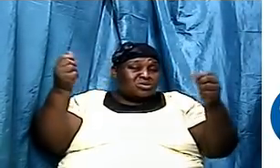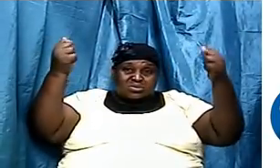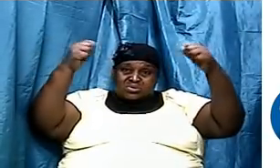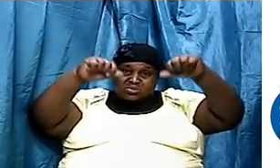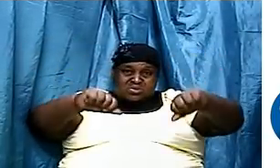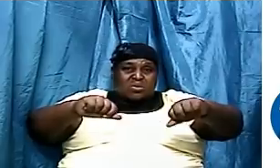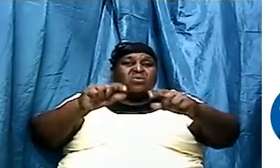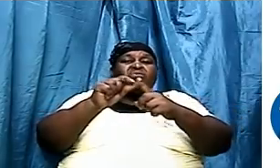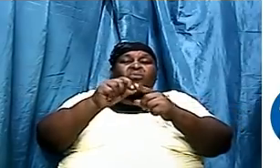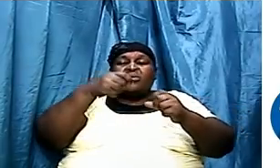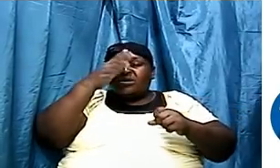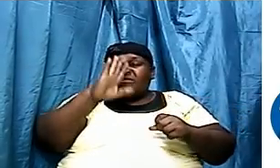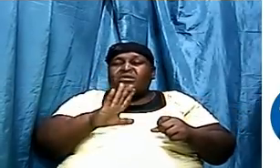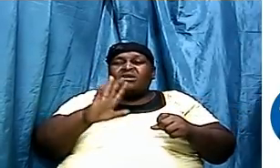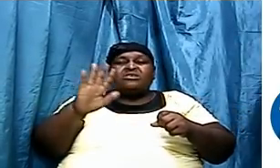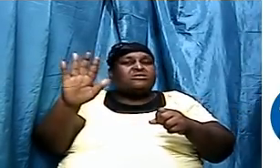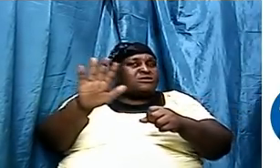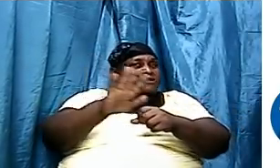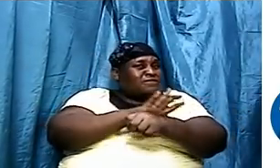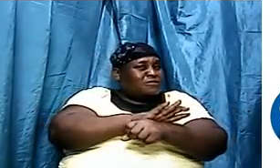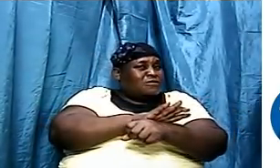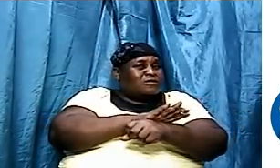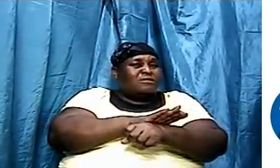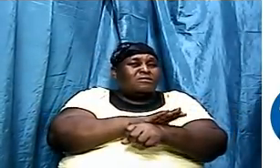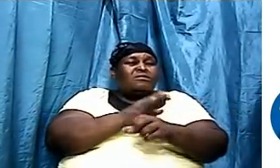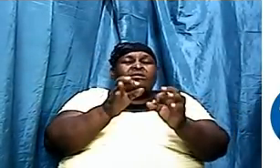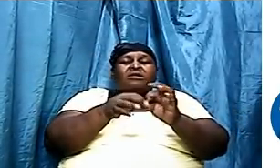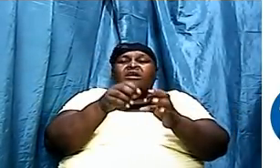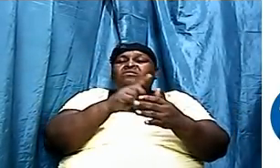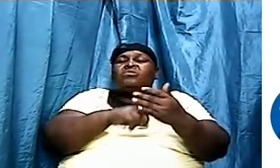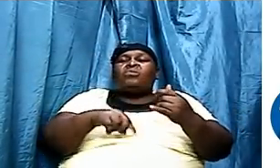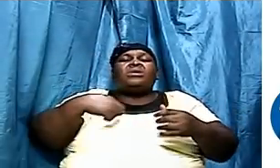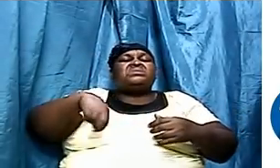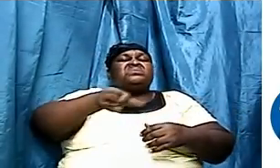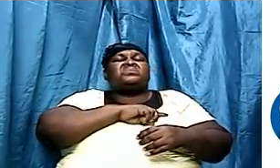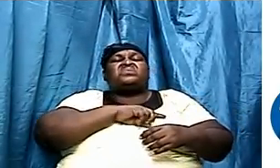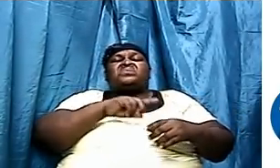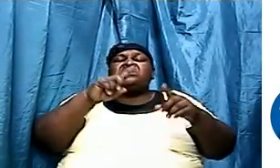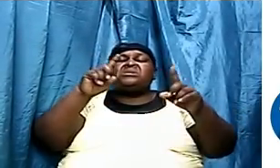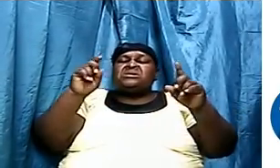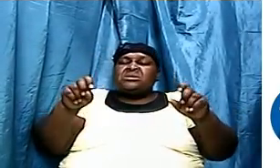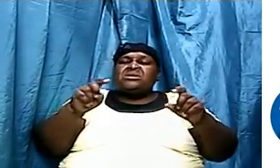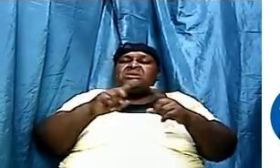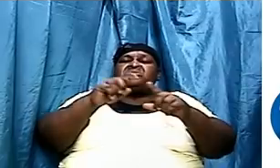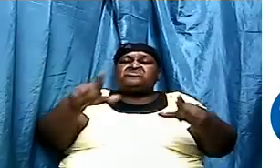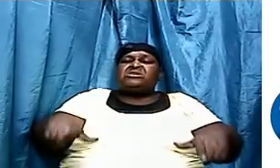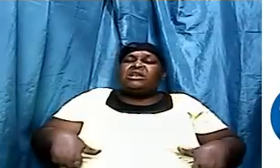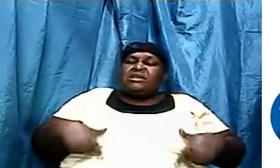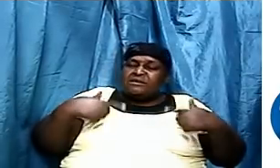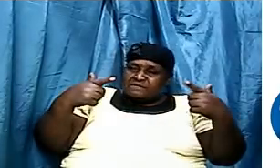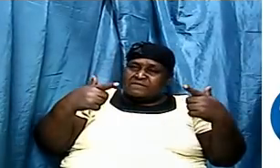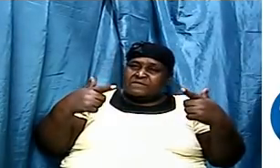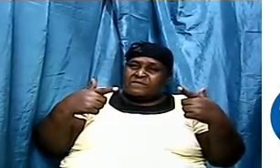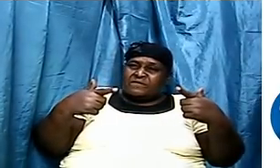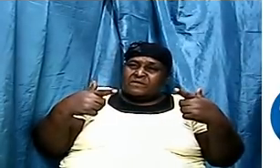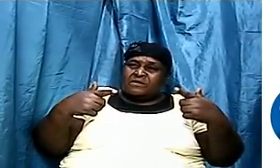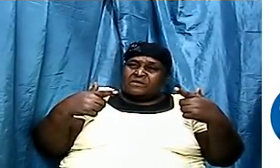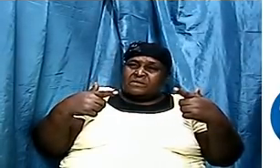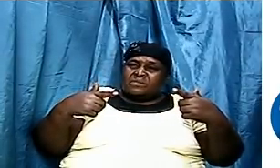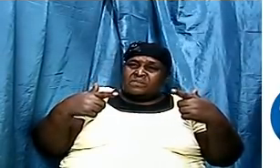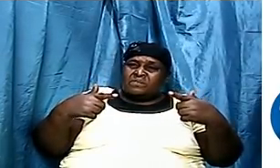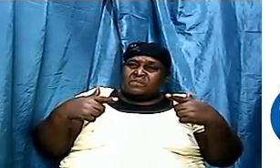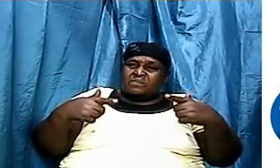what we need to live. It is full of what we need to live.